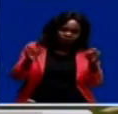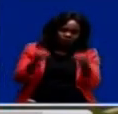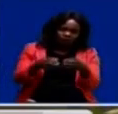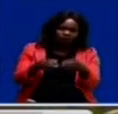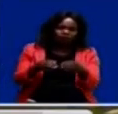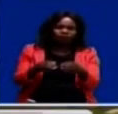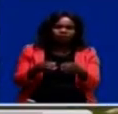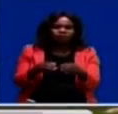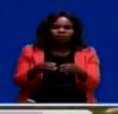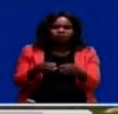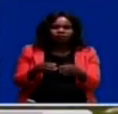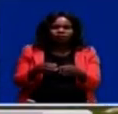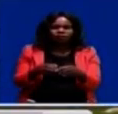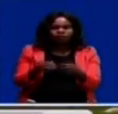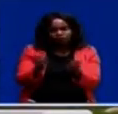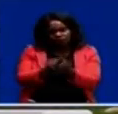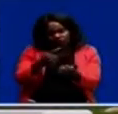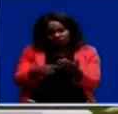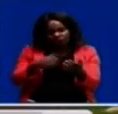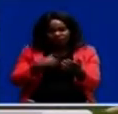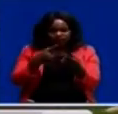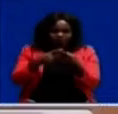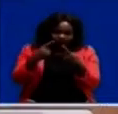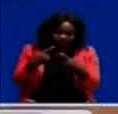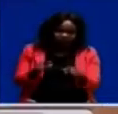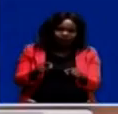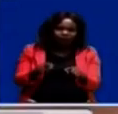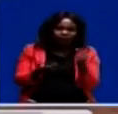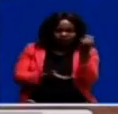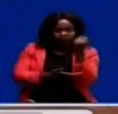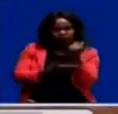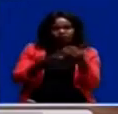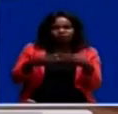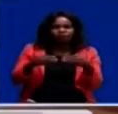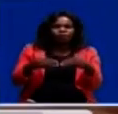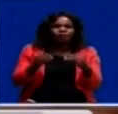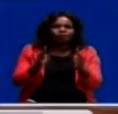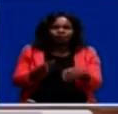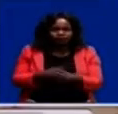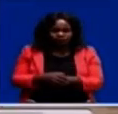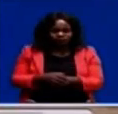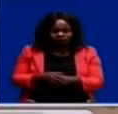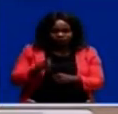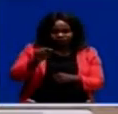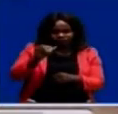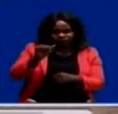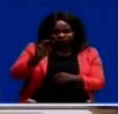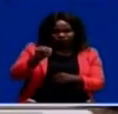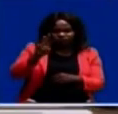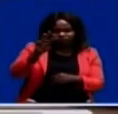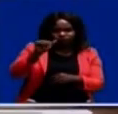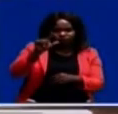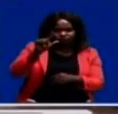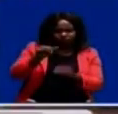What has happened is pleasing the marketeers. The construction of a modern market in Namuala District by government, once